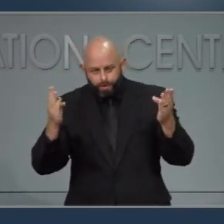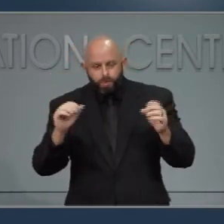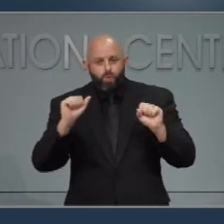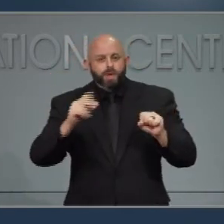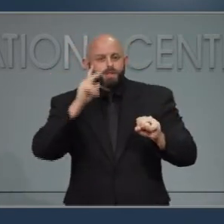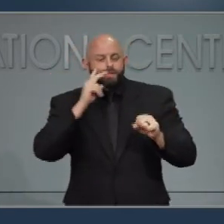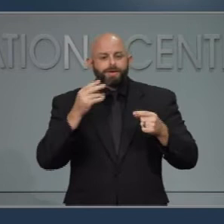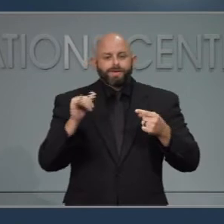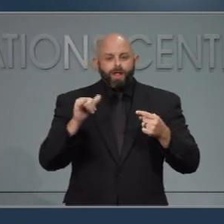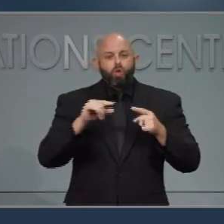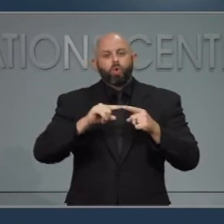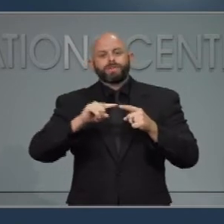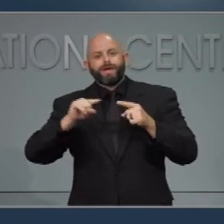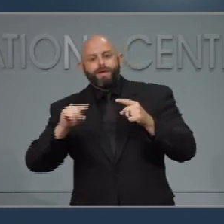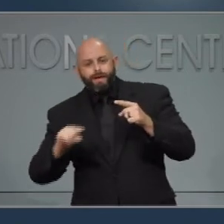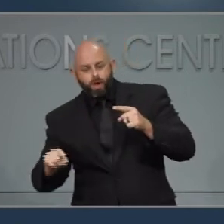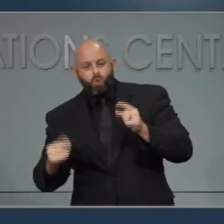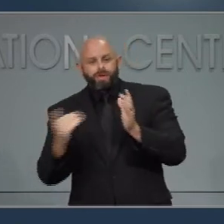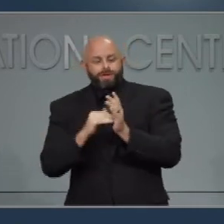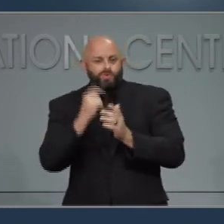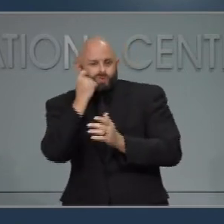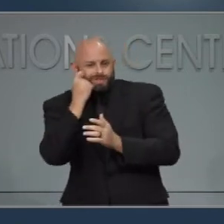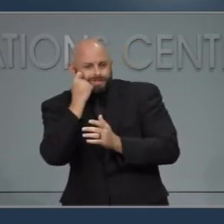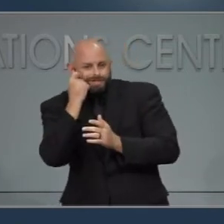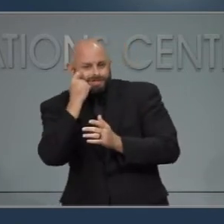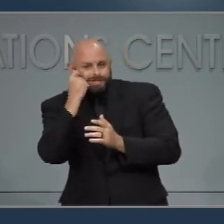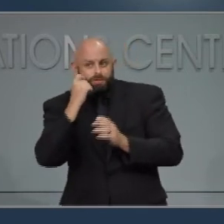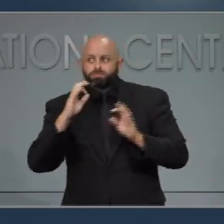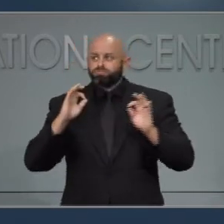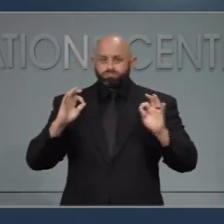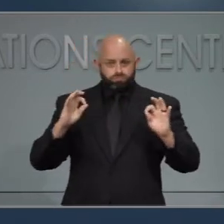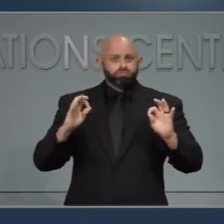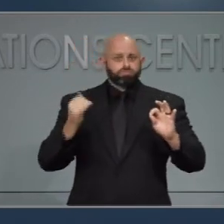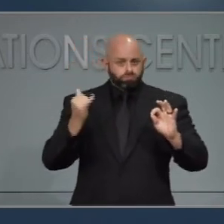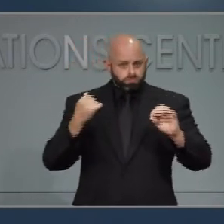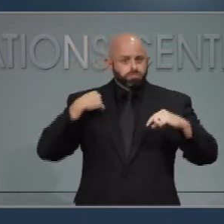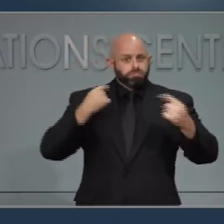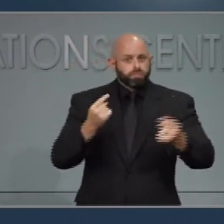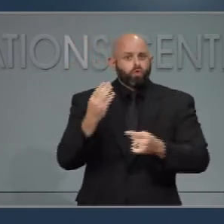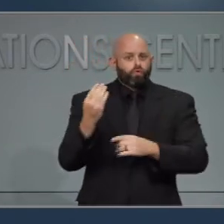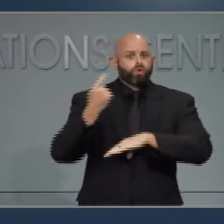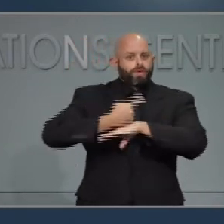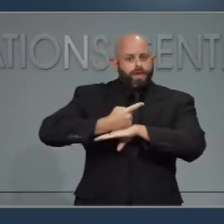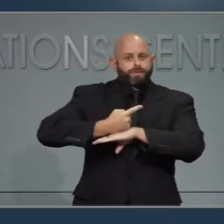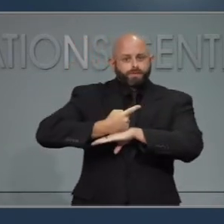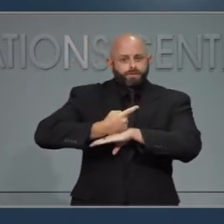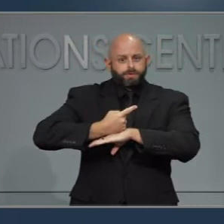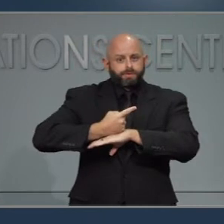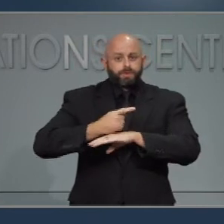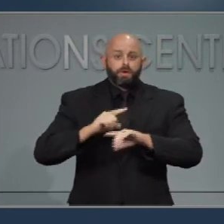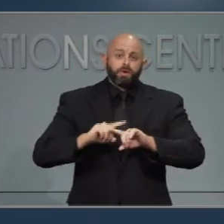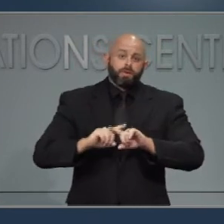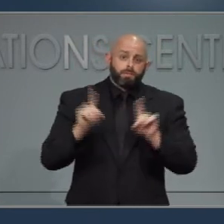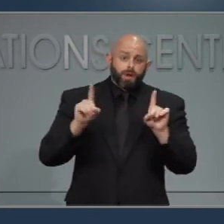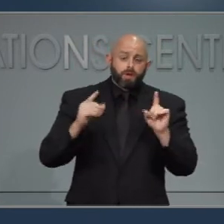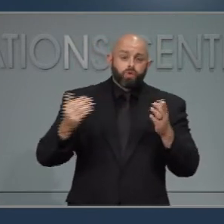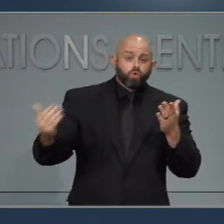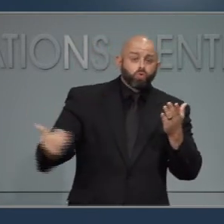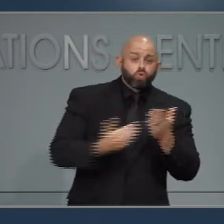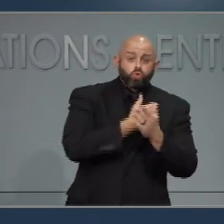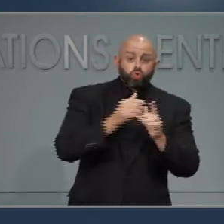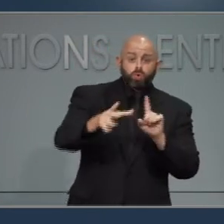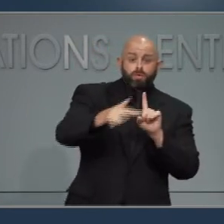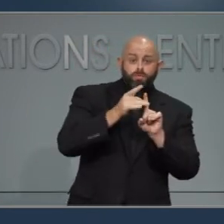see the yellow line floats back down and our cases are stabilizing over the past 14 days. But our new cases